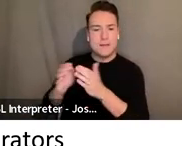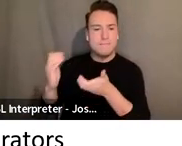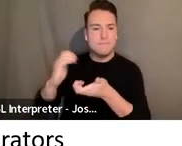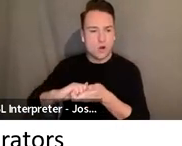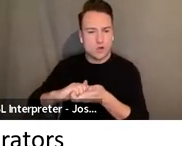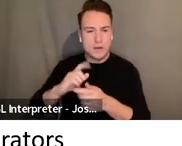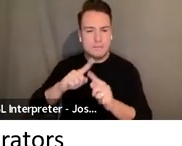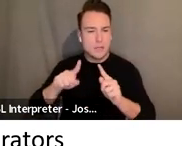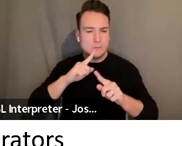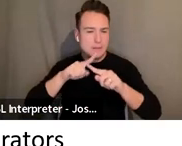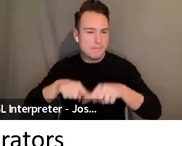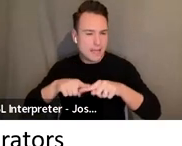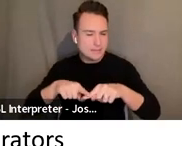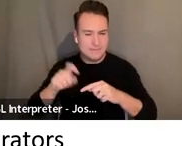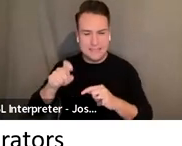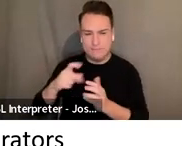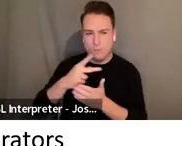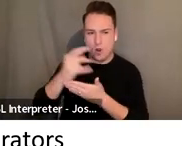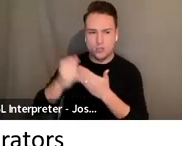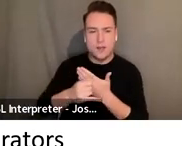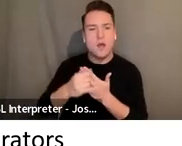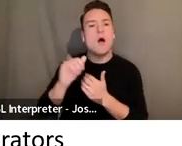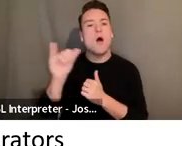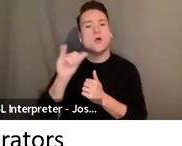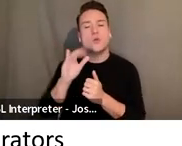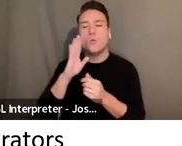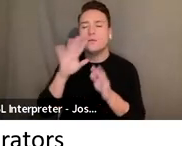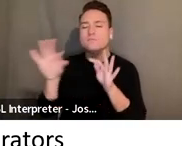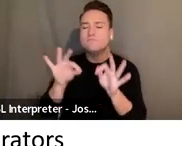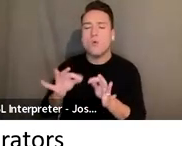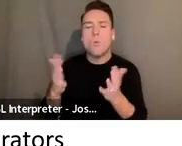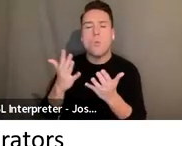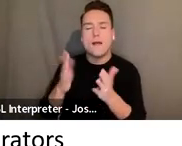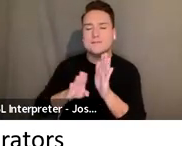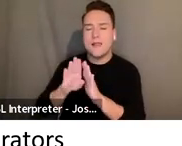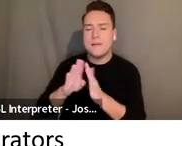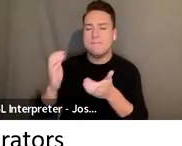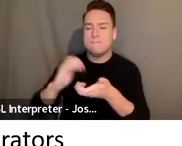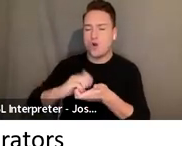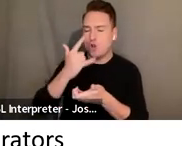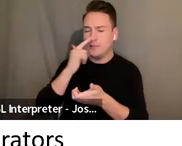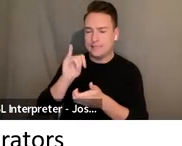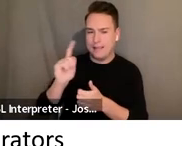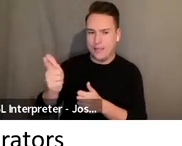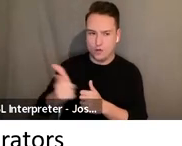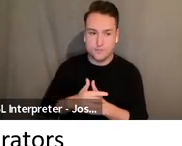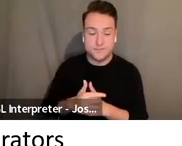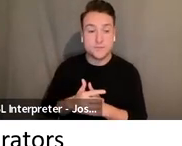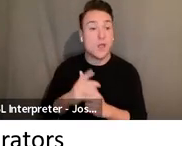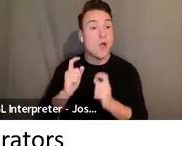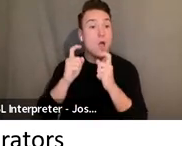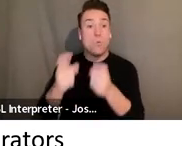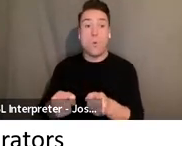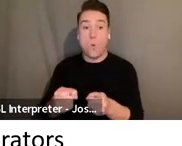needs of the project. And we're going to come back to what a development partner is later in the presentation. The total grant award ranges from